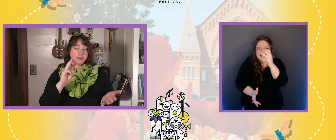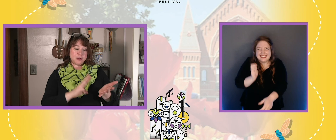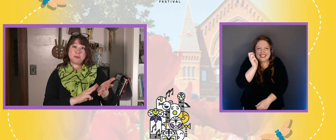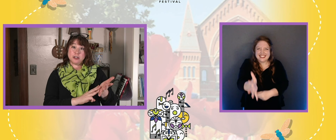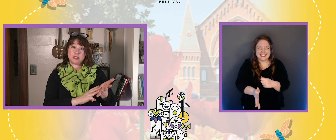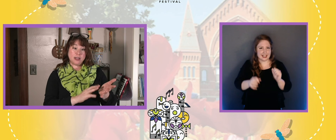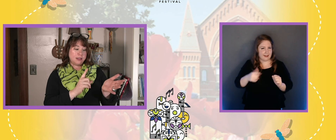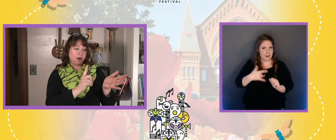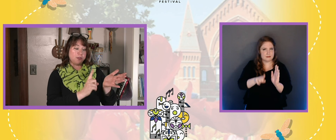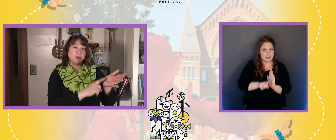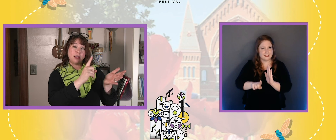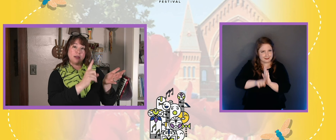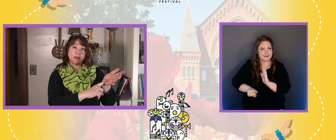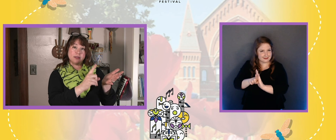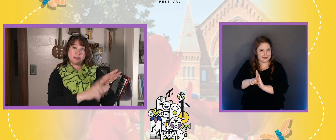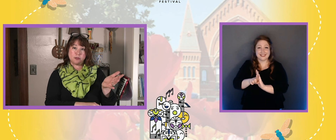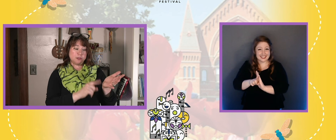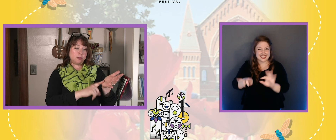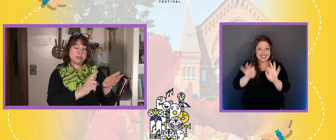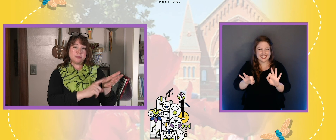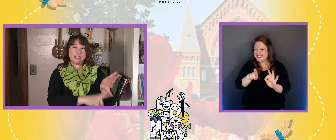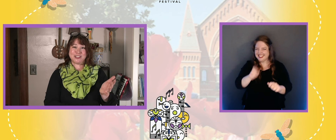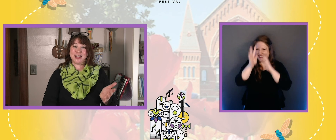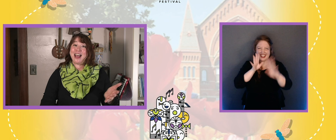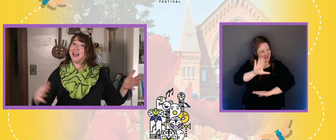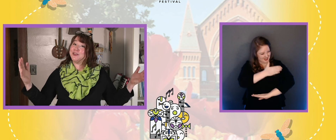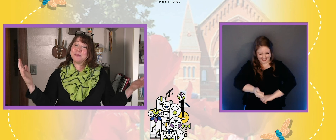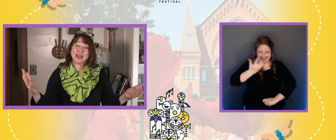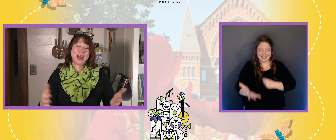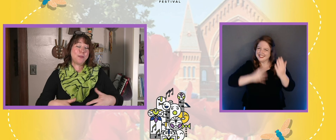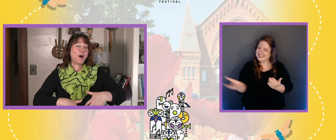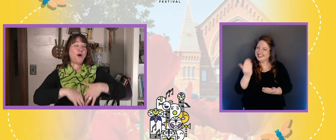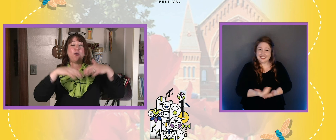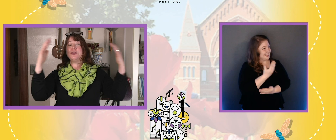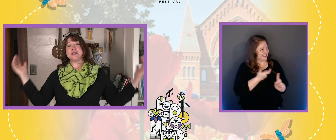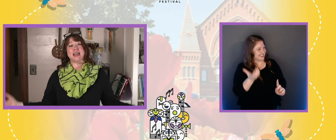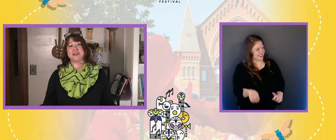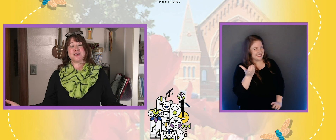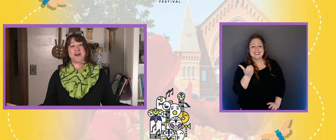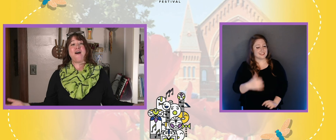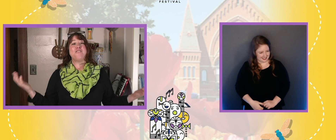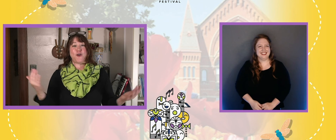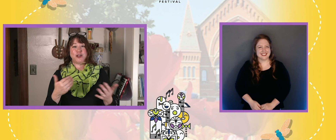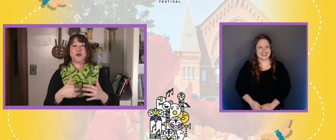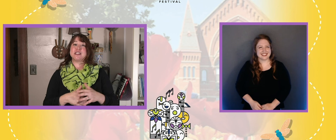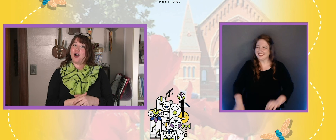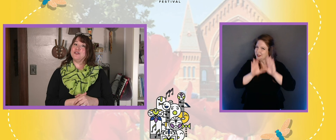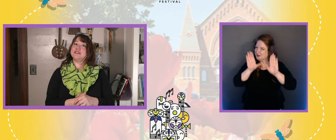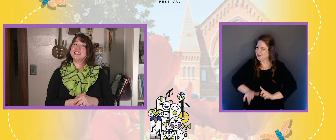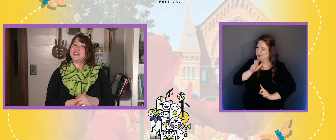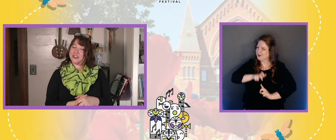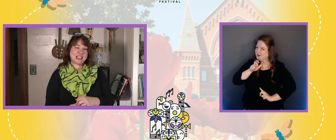up with three words that are three syllables. One syllable each. And you can make a whole new cicada song for